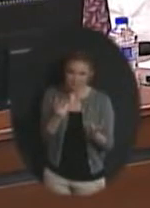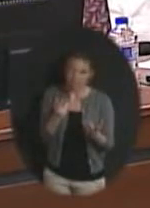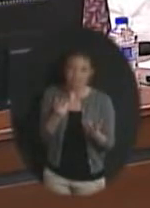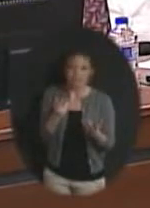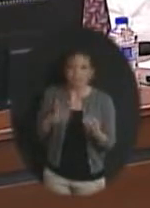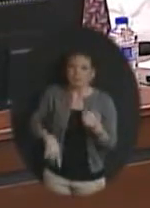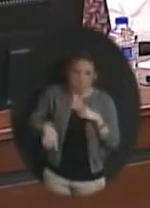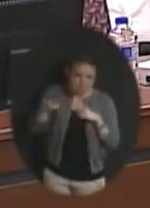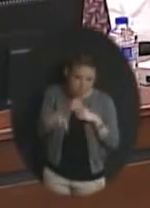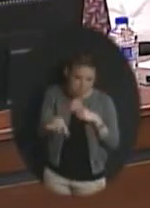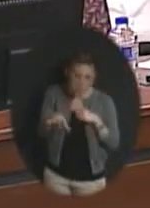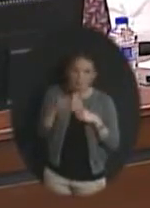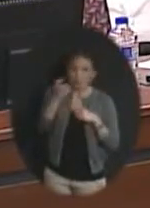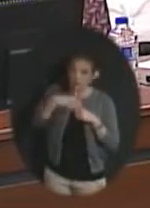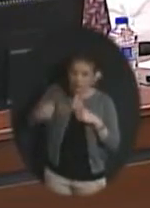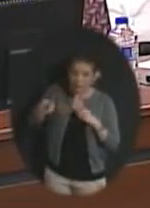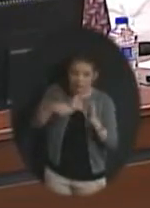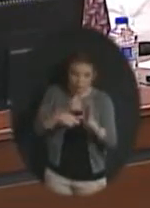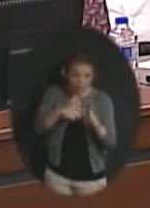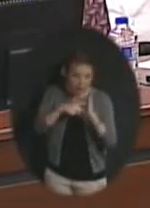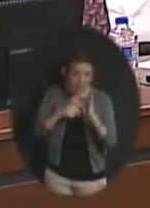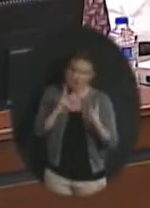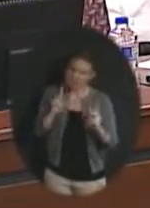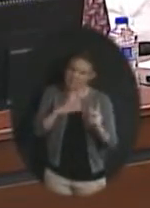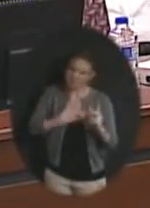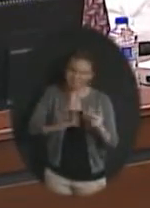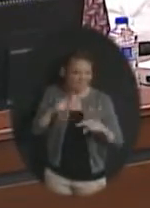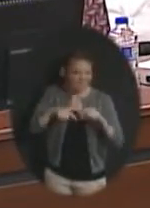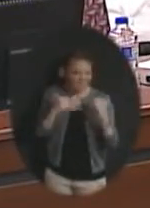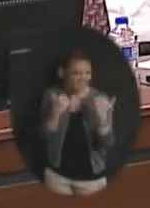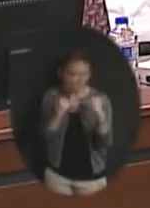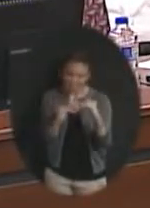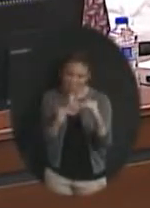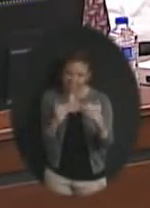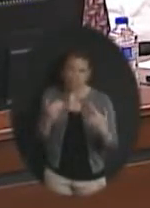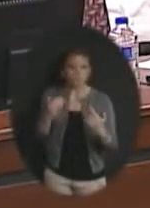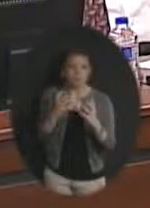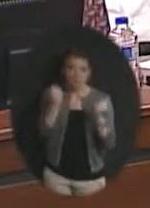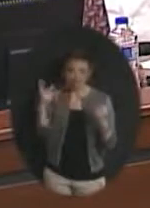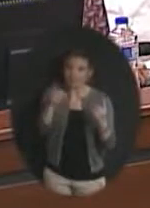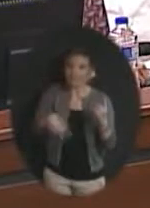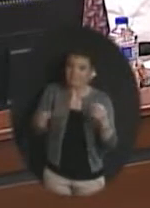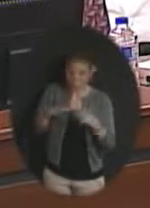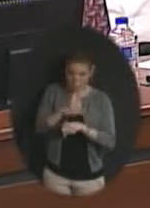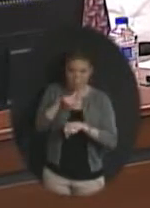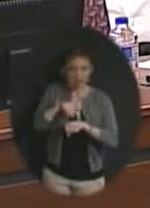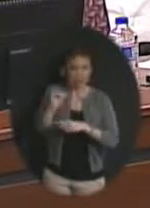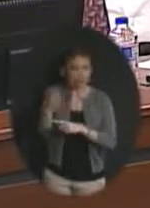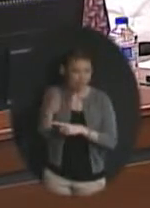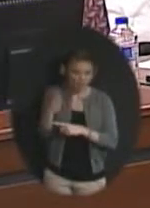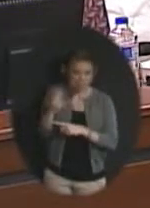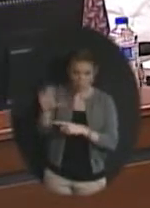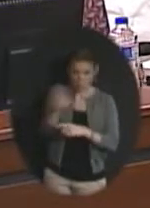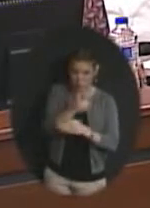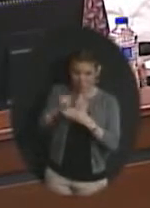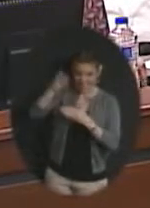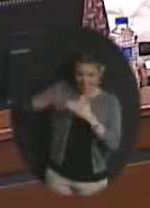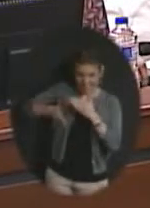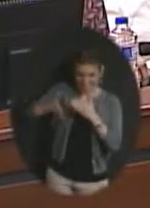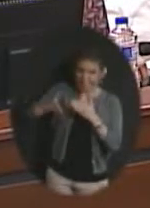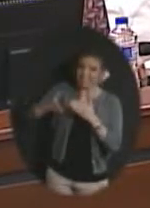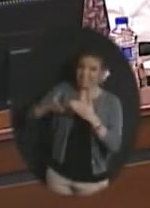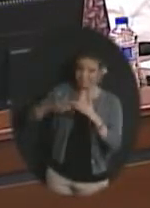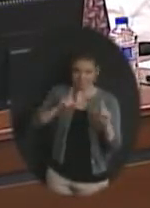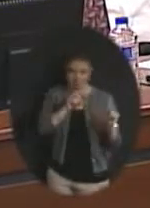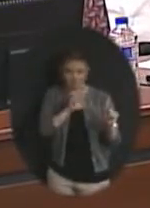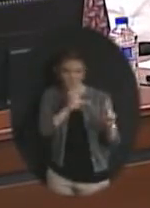a travel requirements sometimes and people don't go we all many of us have full time jobs and to give up a weekend is difficult for us to do so